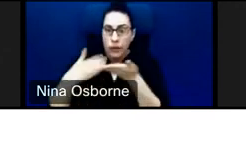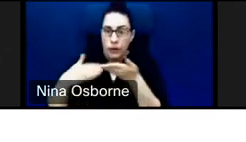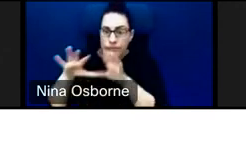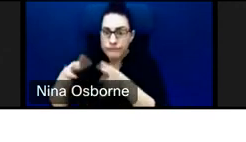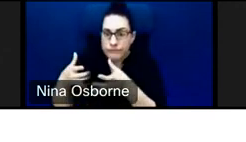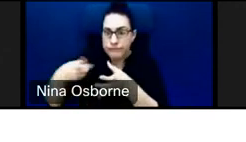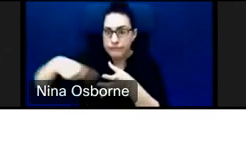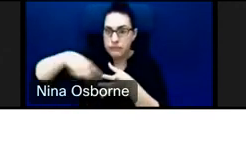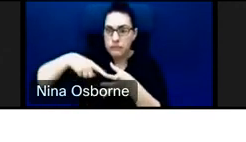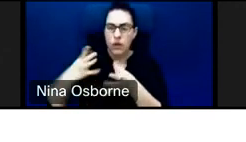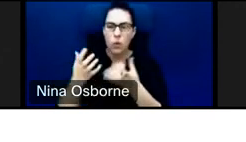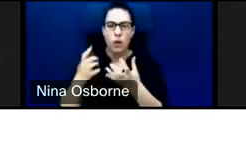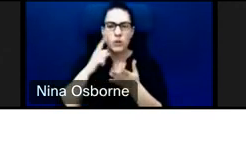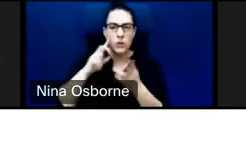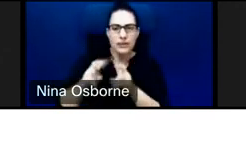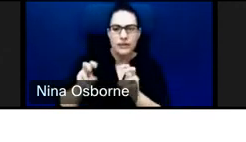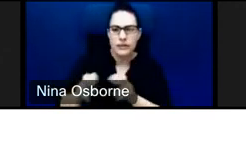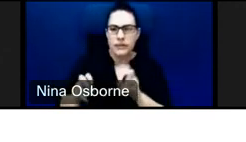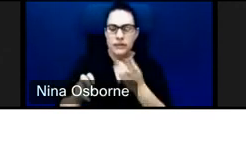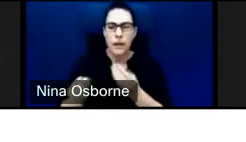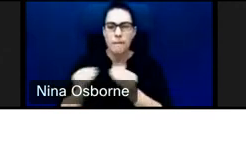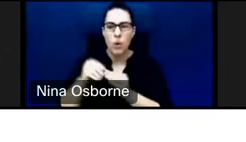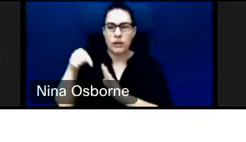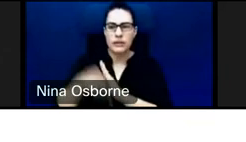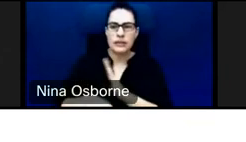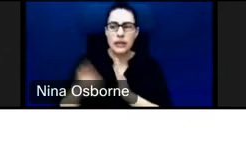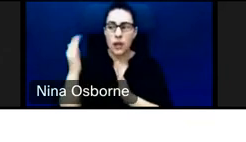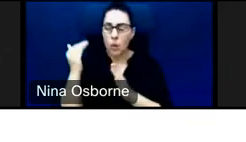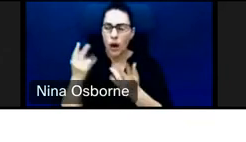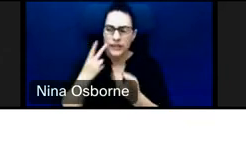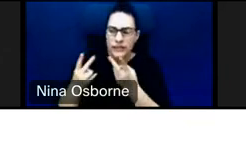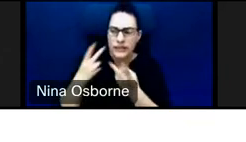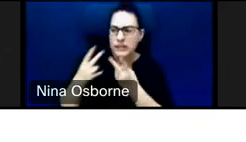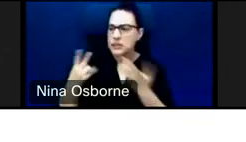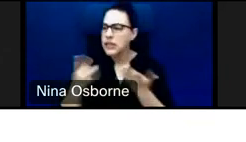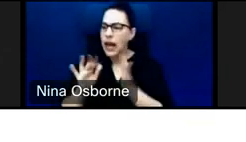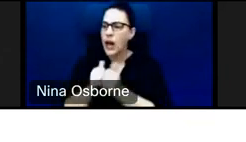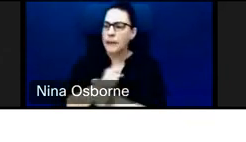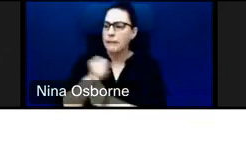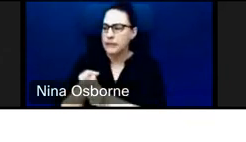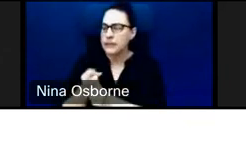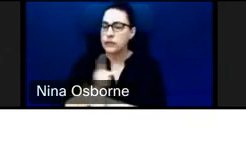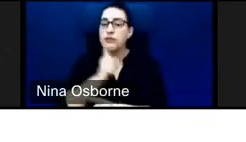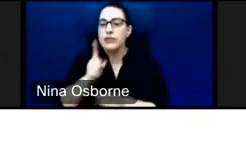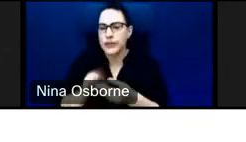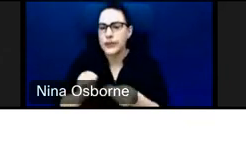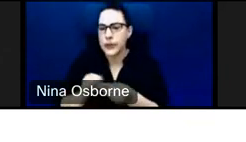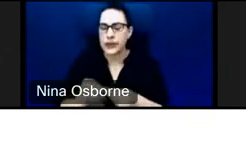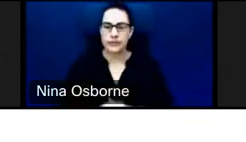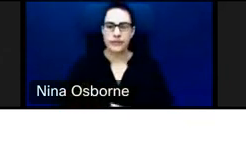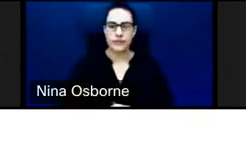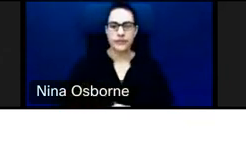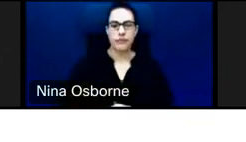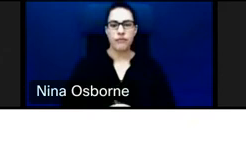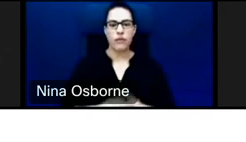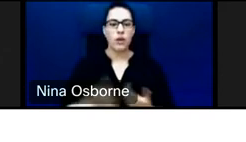impacts that we couldn't assess through the data and to get the real stories of the projects. So similar to what we would do for the cataract eye, we would go and